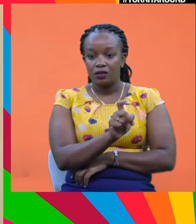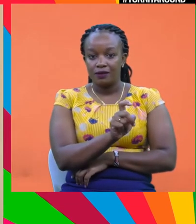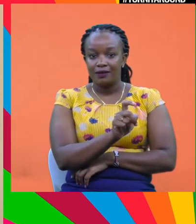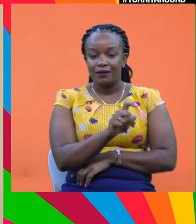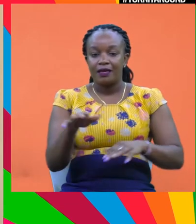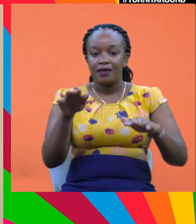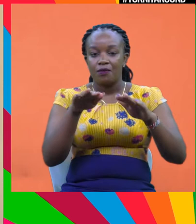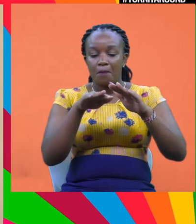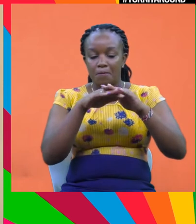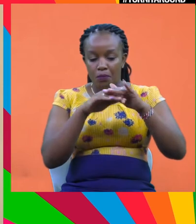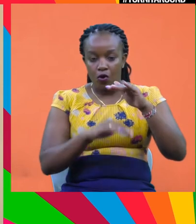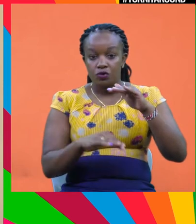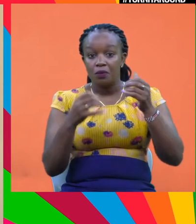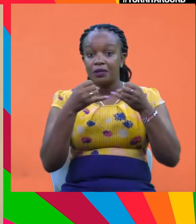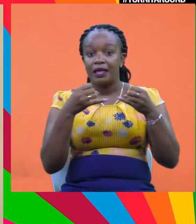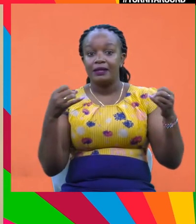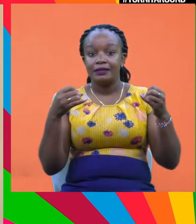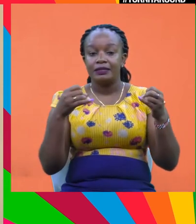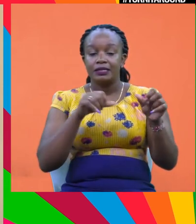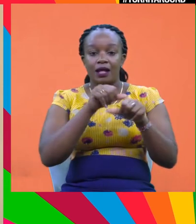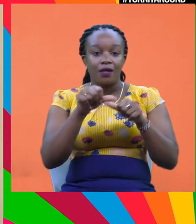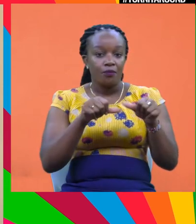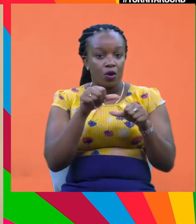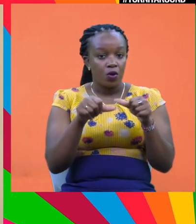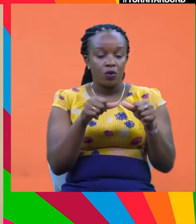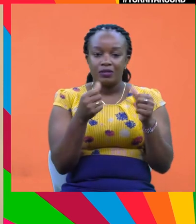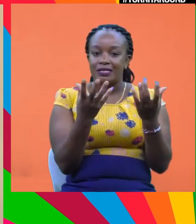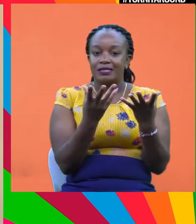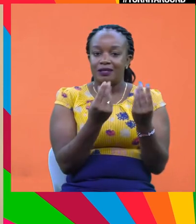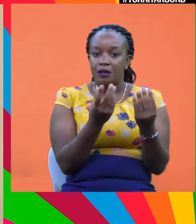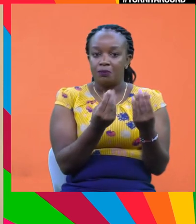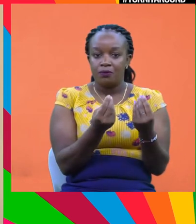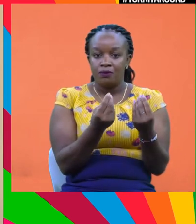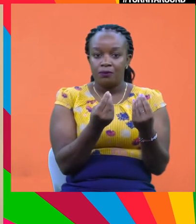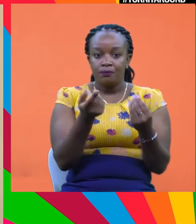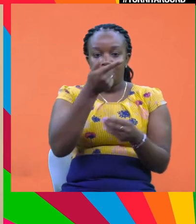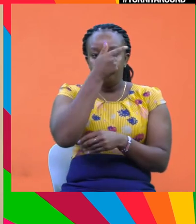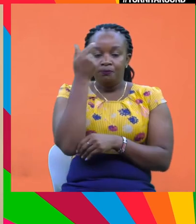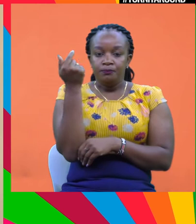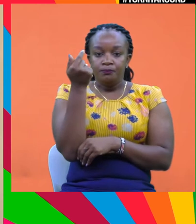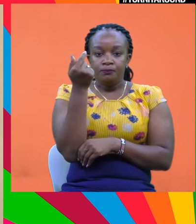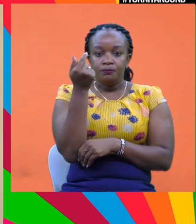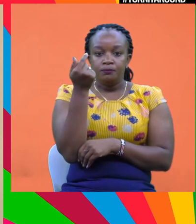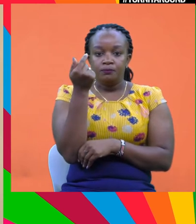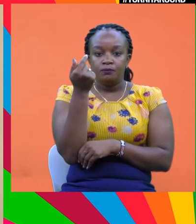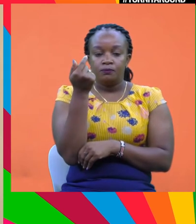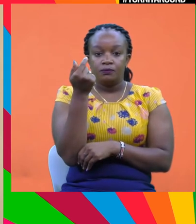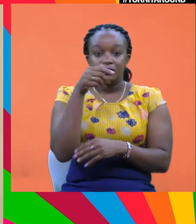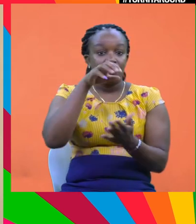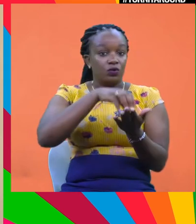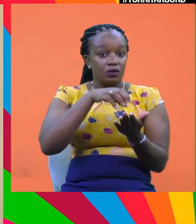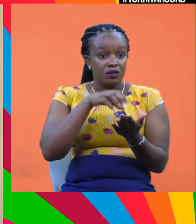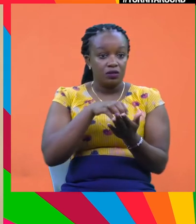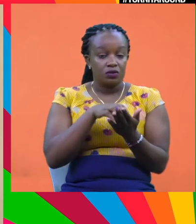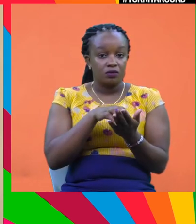the bottom line, I think, is relatively or actually very, very simple. Because the why is that the